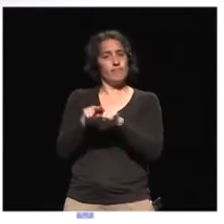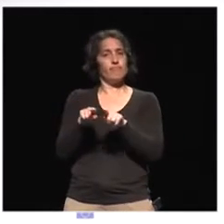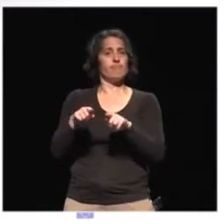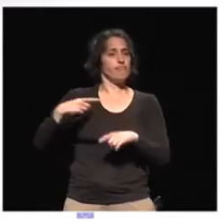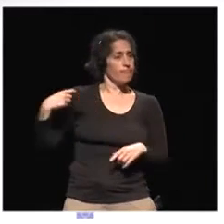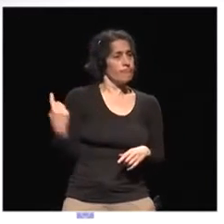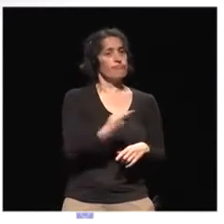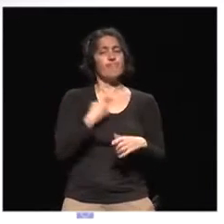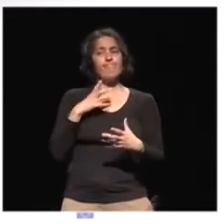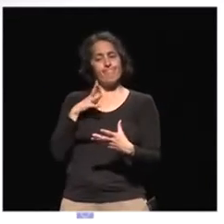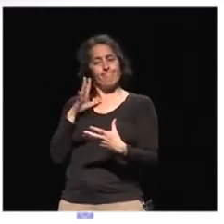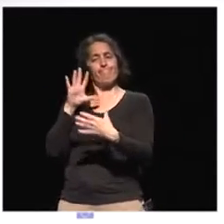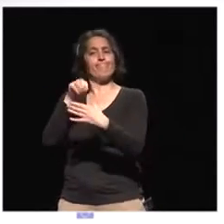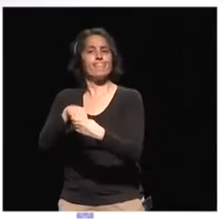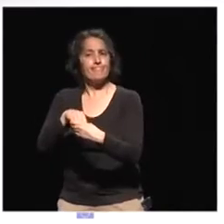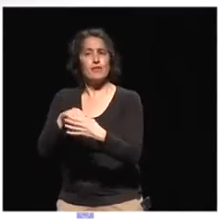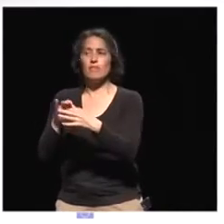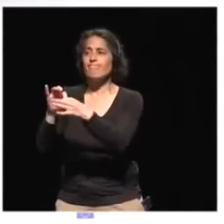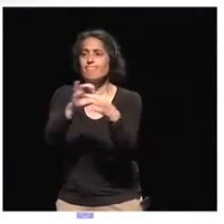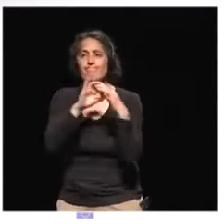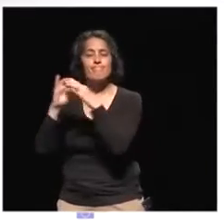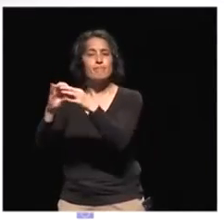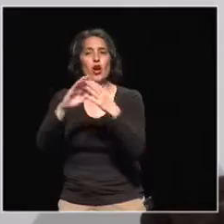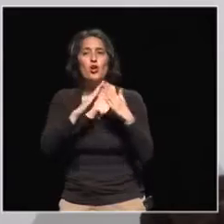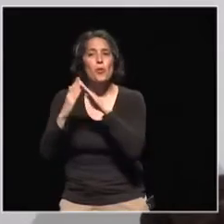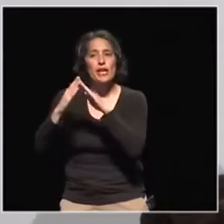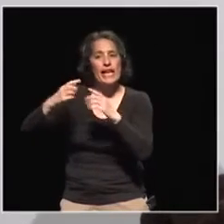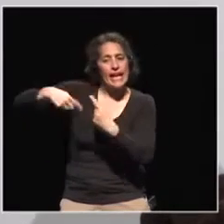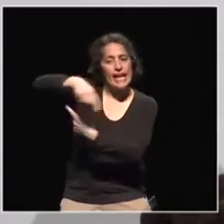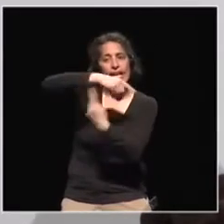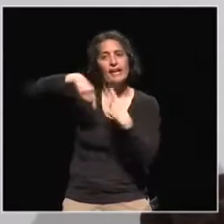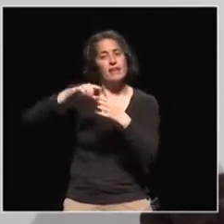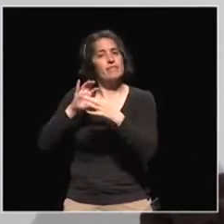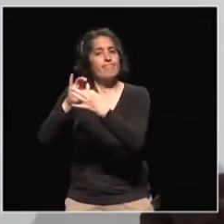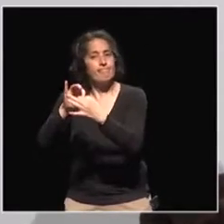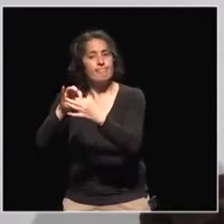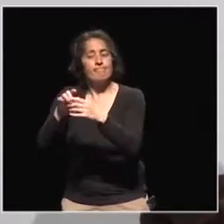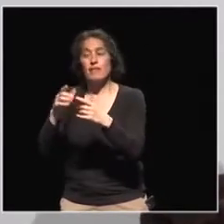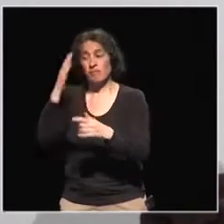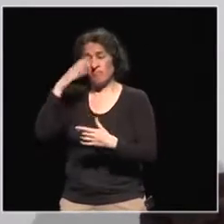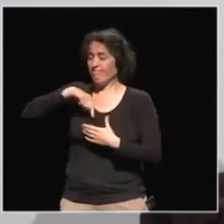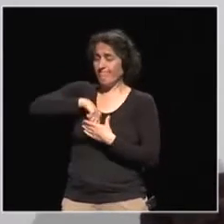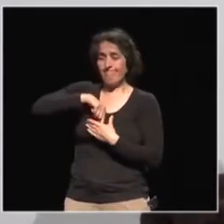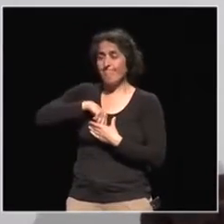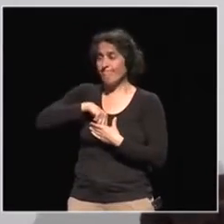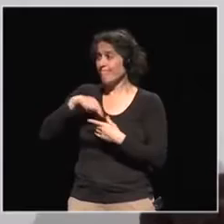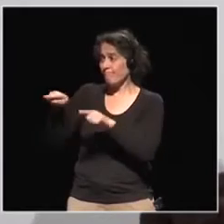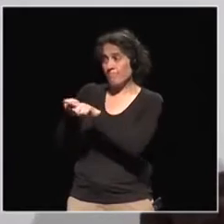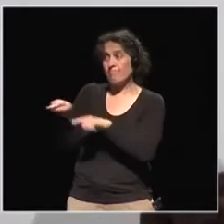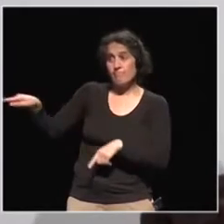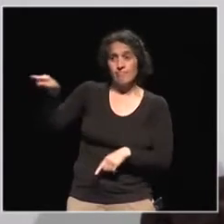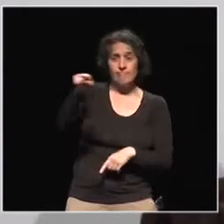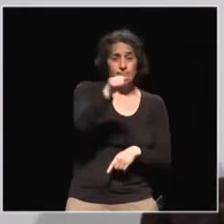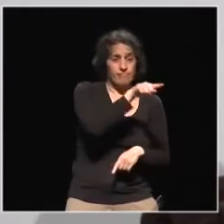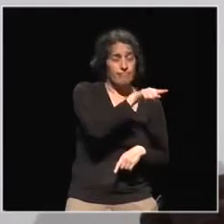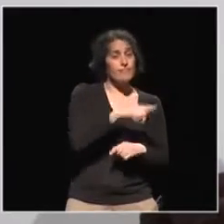need to be part of the community. And I think that we need each other. We are, like Helmut said, I think that this ego with G,